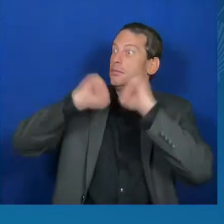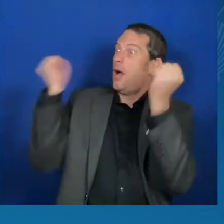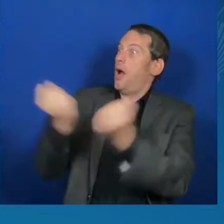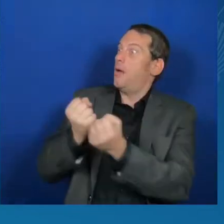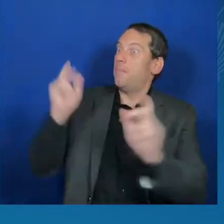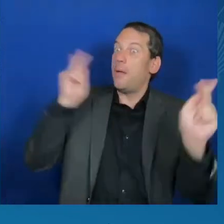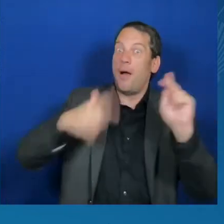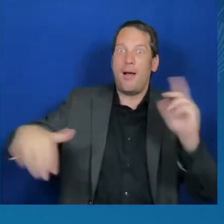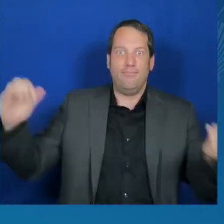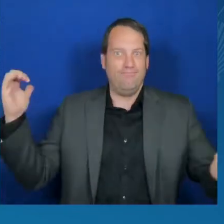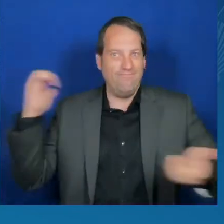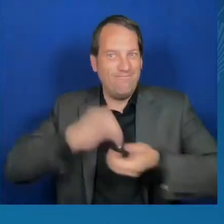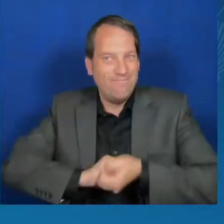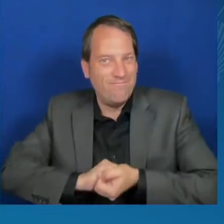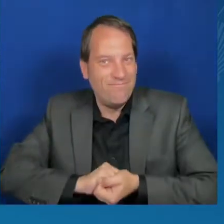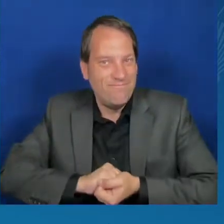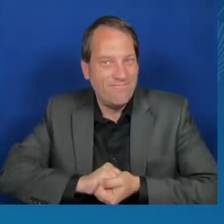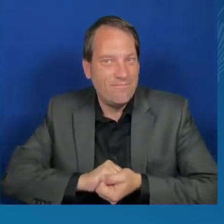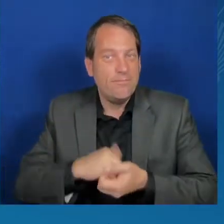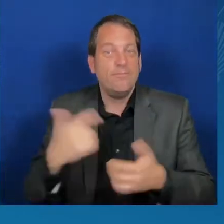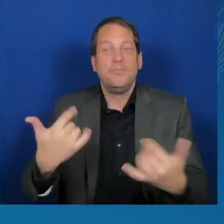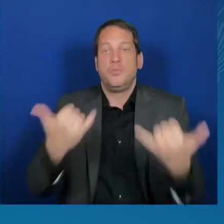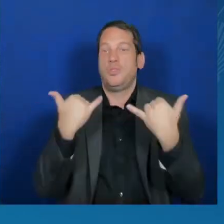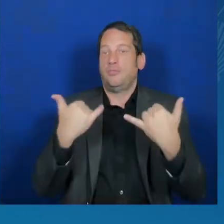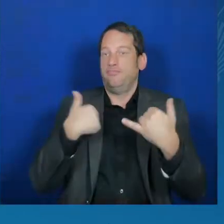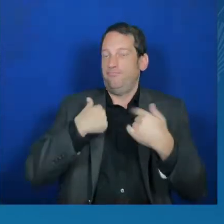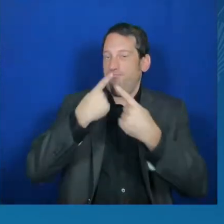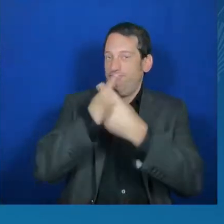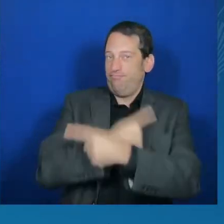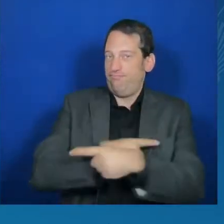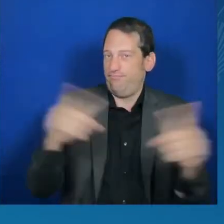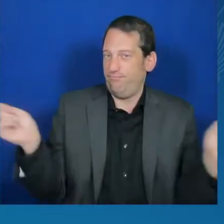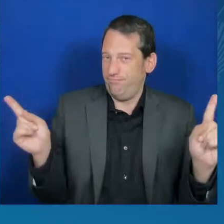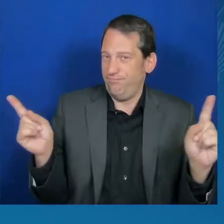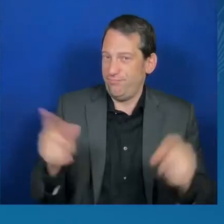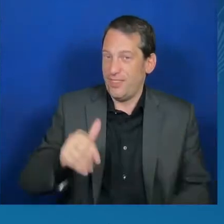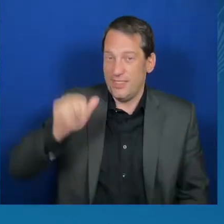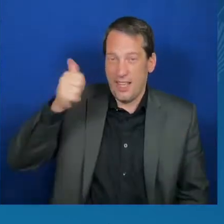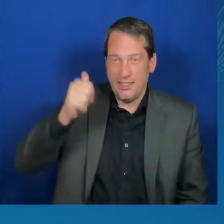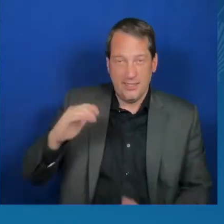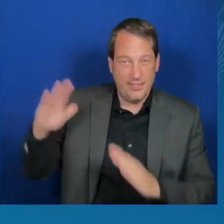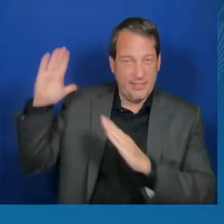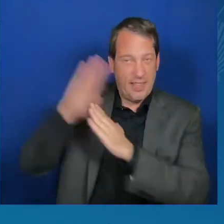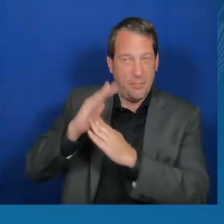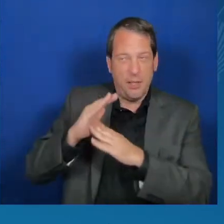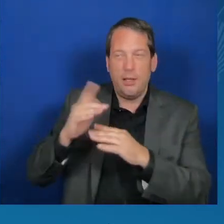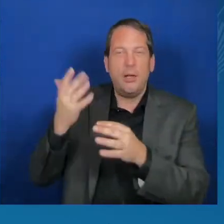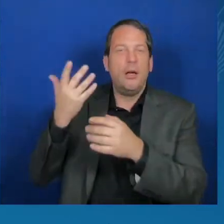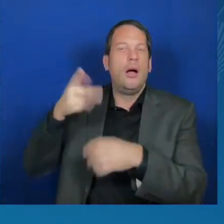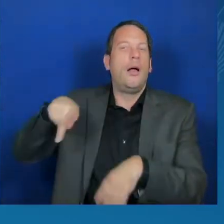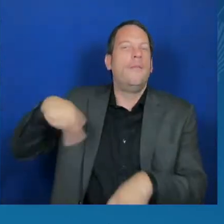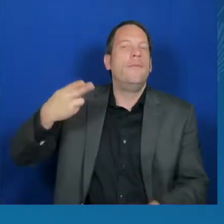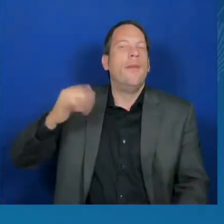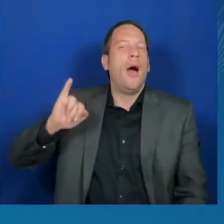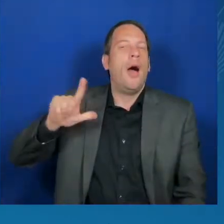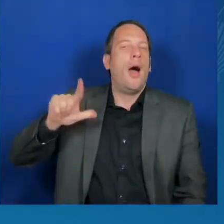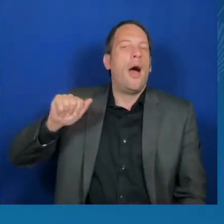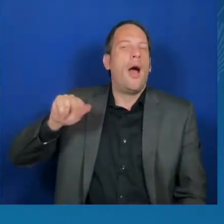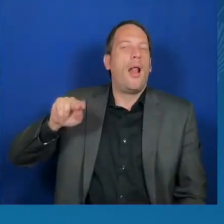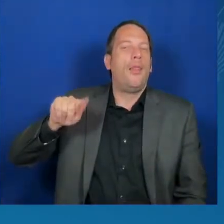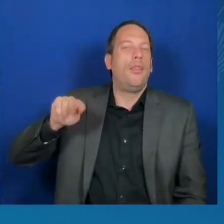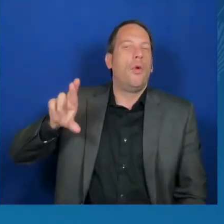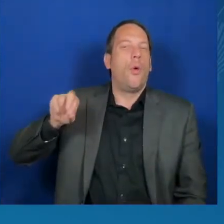10 top philanthropies have committed to join us to protect workers' rights, advance